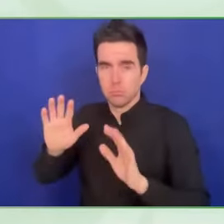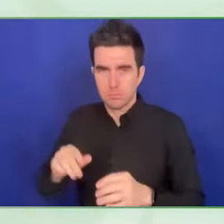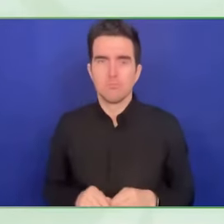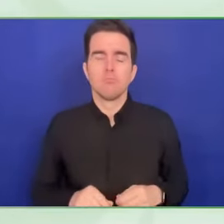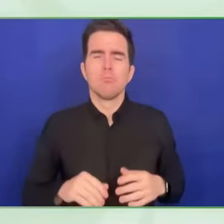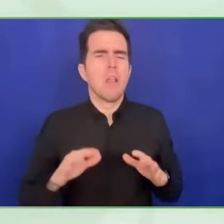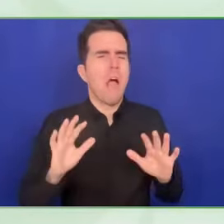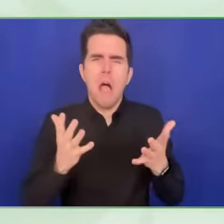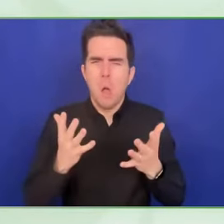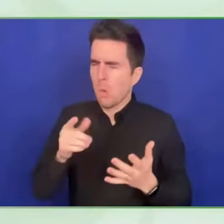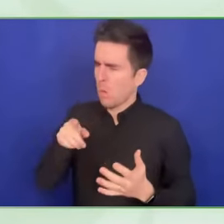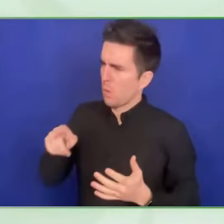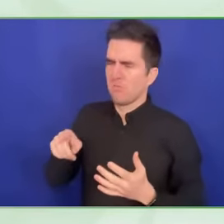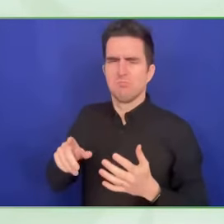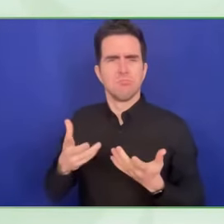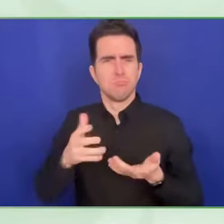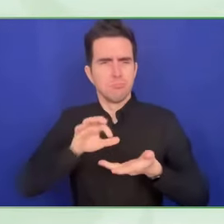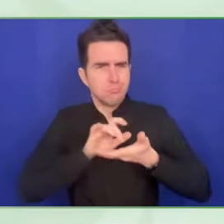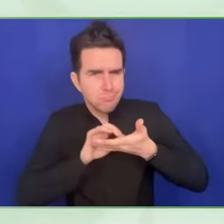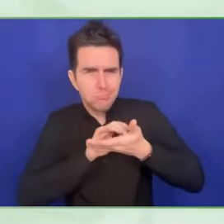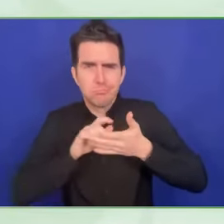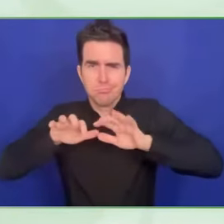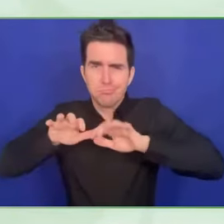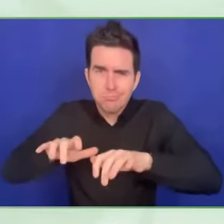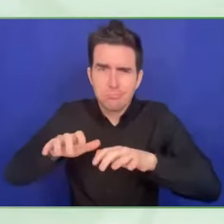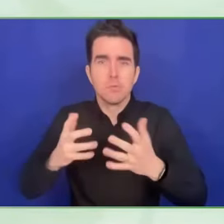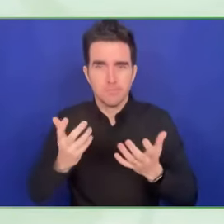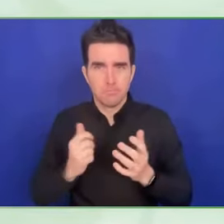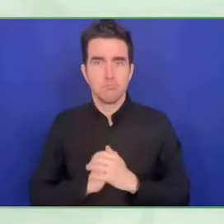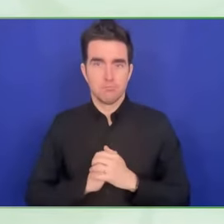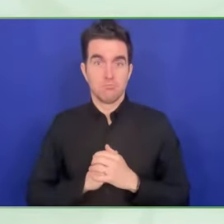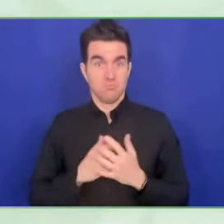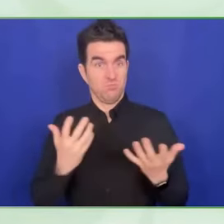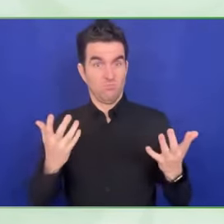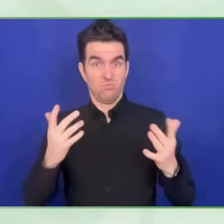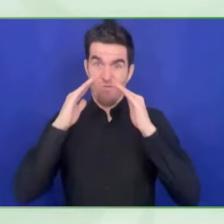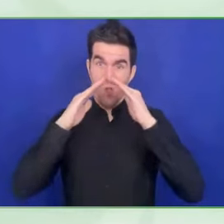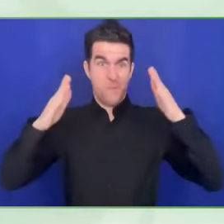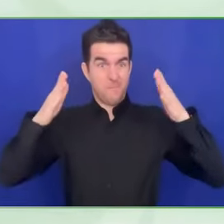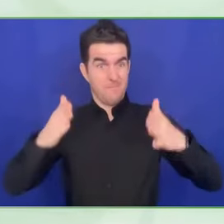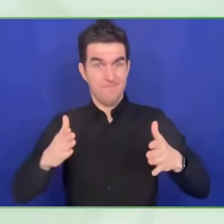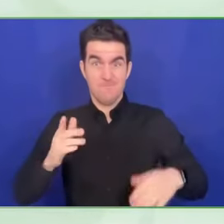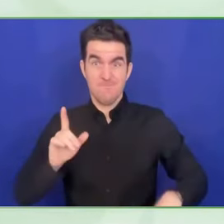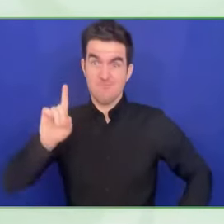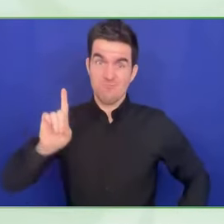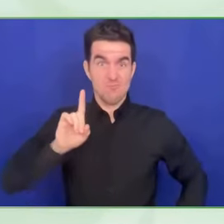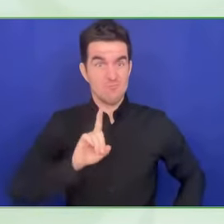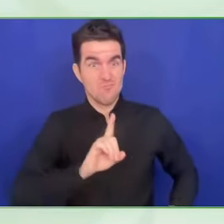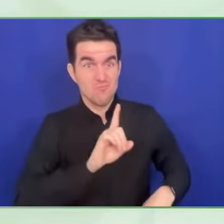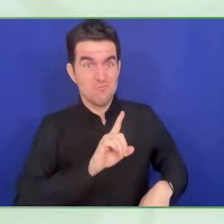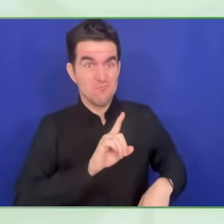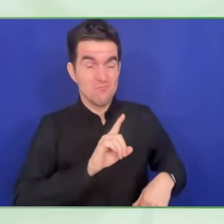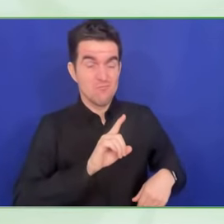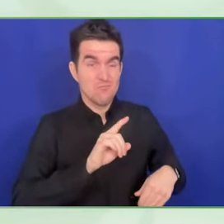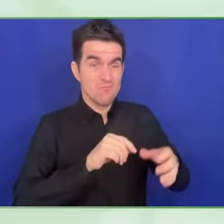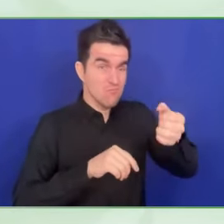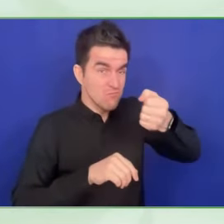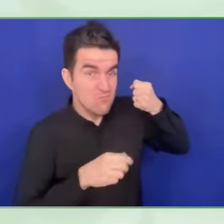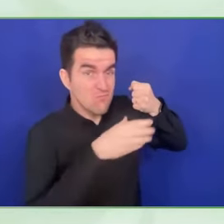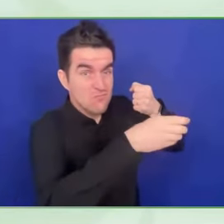need to know what kind of beverage do you have in front of you. You have to select one so you can take your phone,